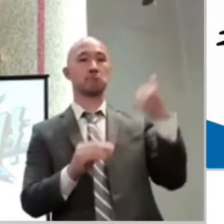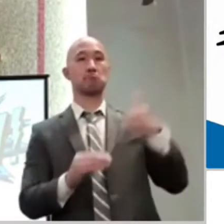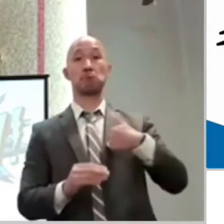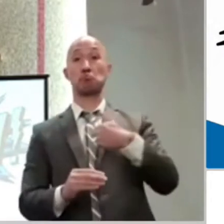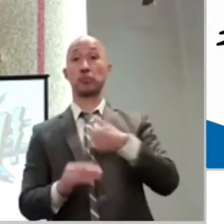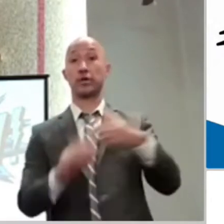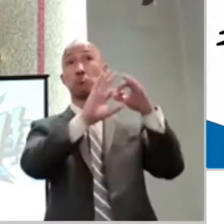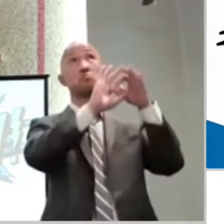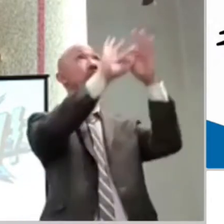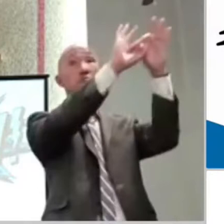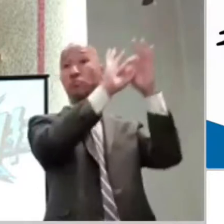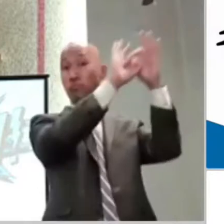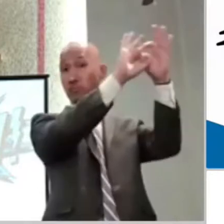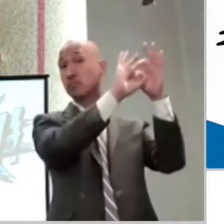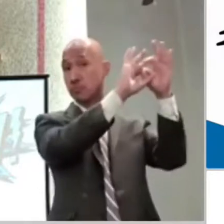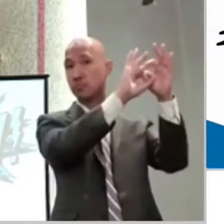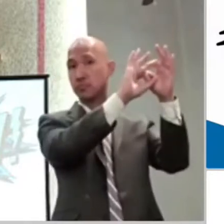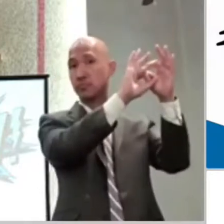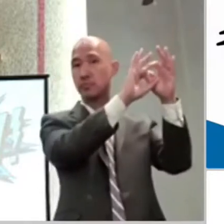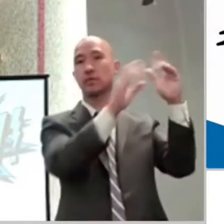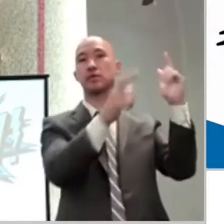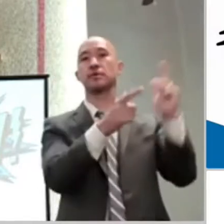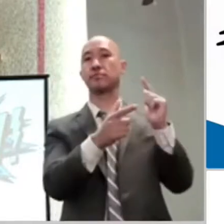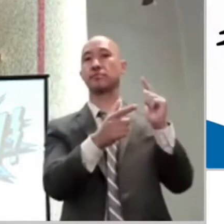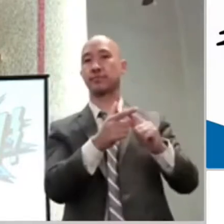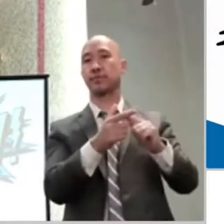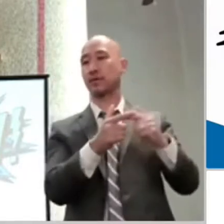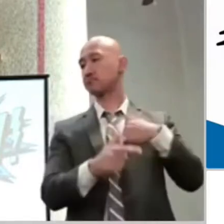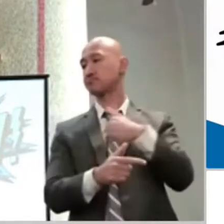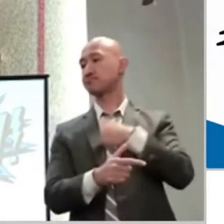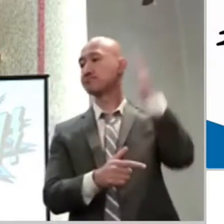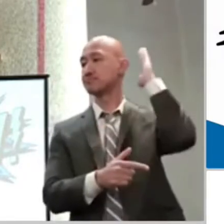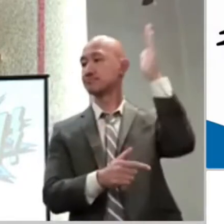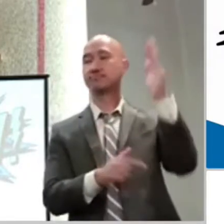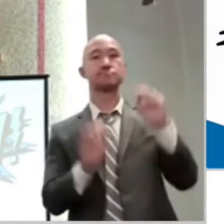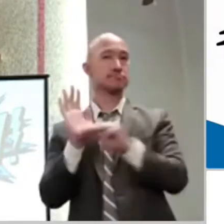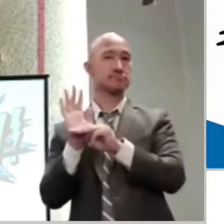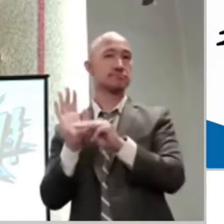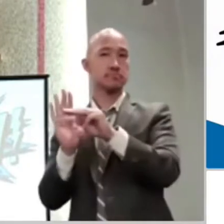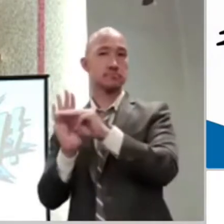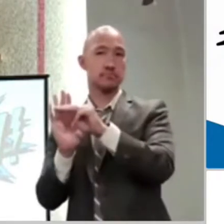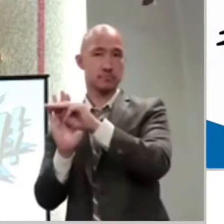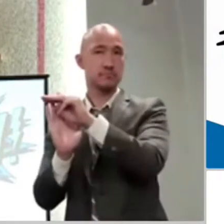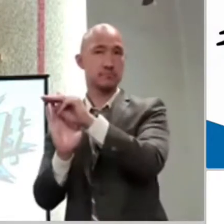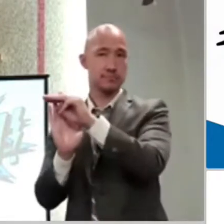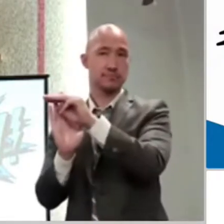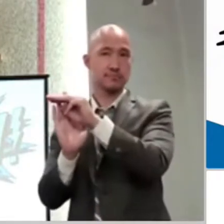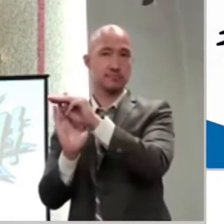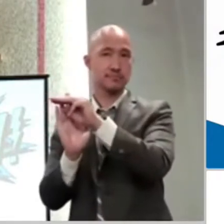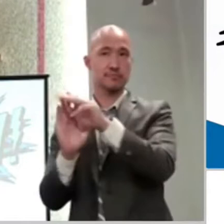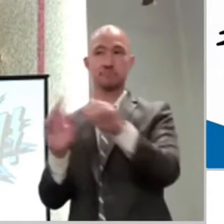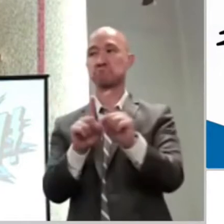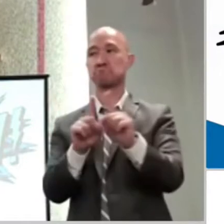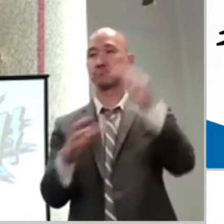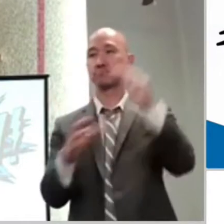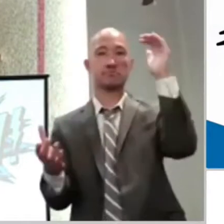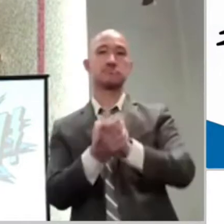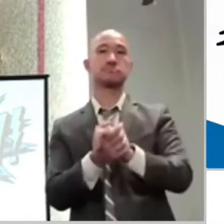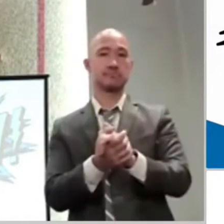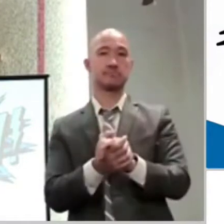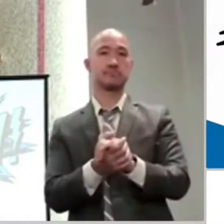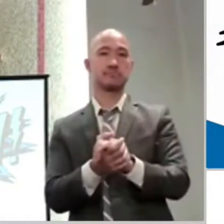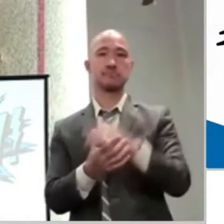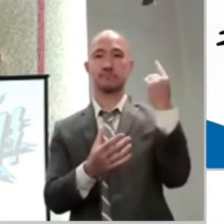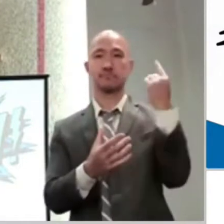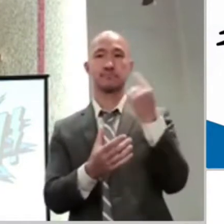grow. You become a fruitful vine. So faith grows in a marriage as both parties devote